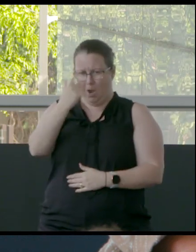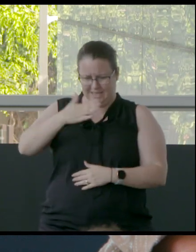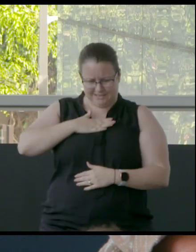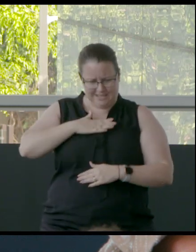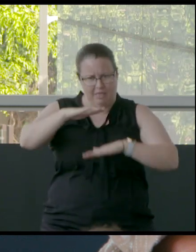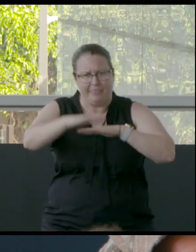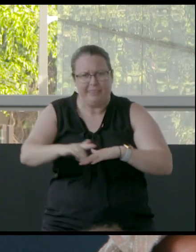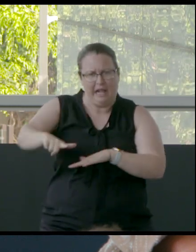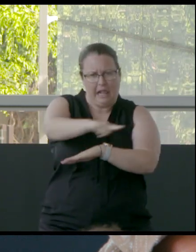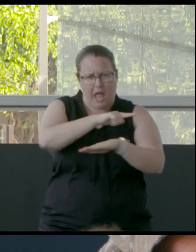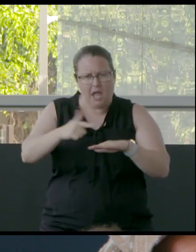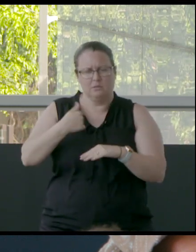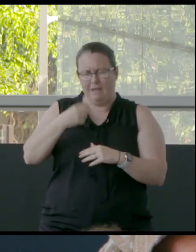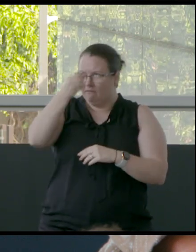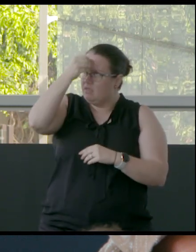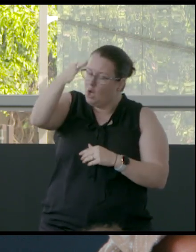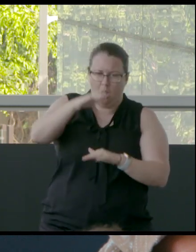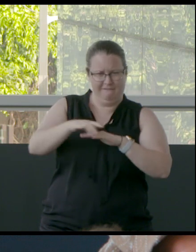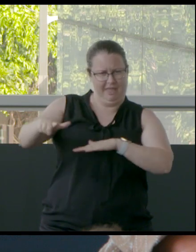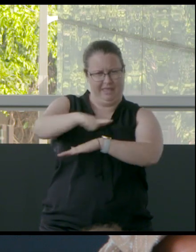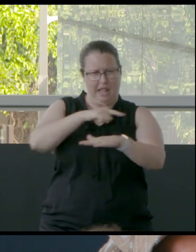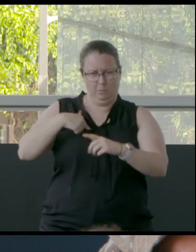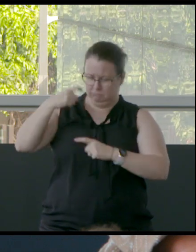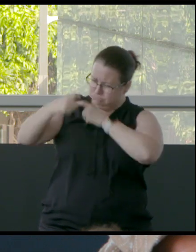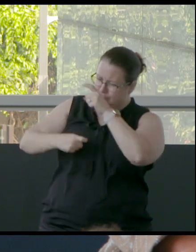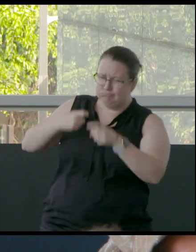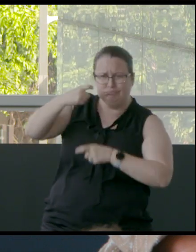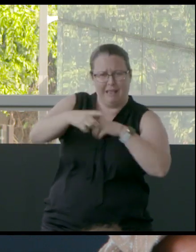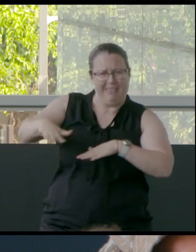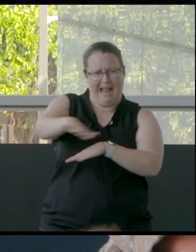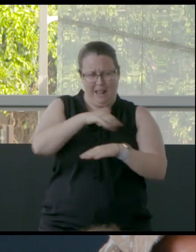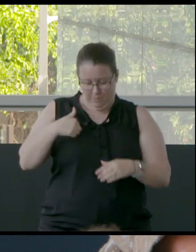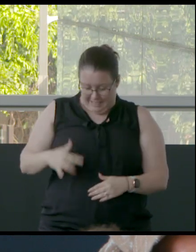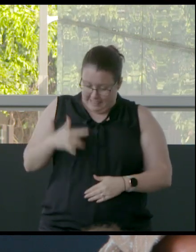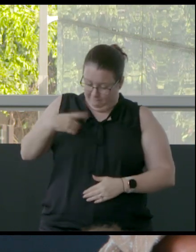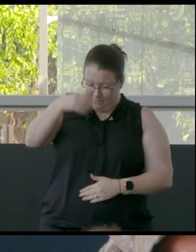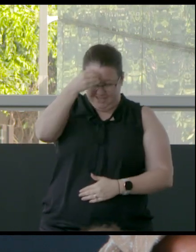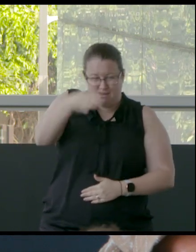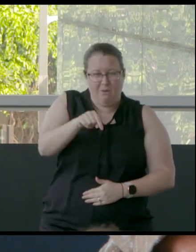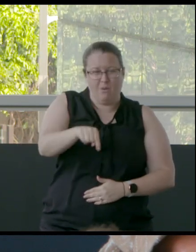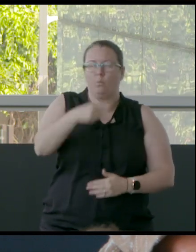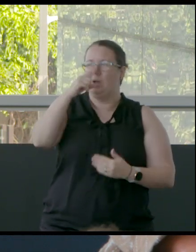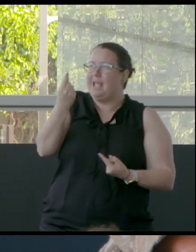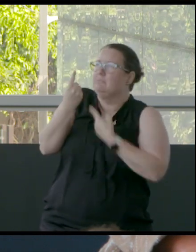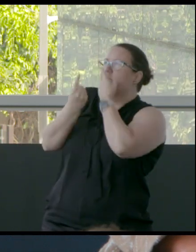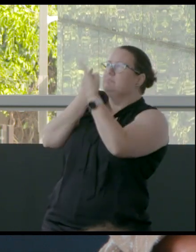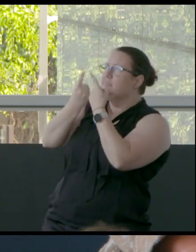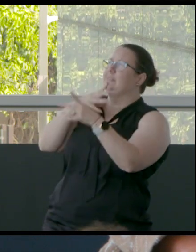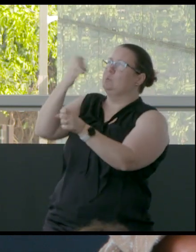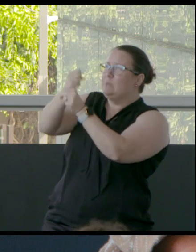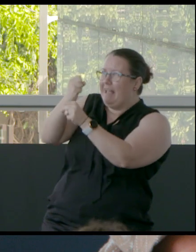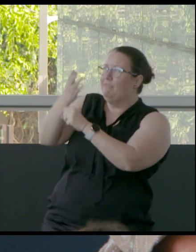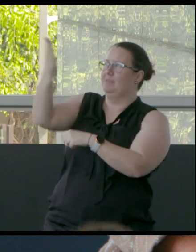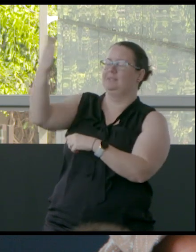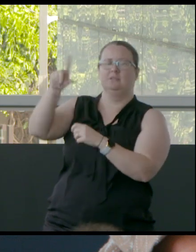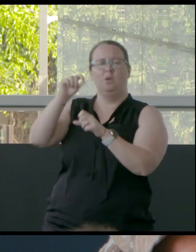and understand that knowledge, people who live on the land and what they can bring to the conversation to support better decision